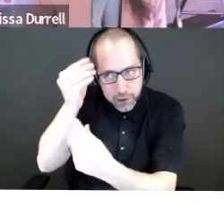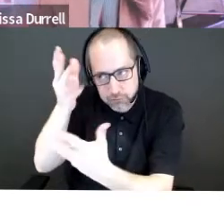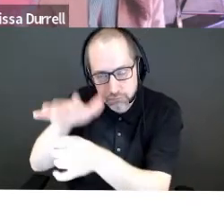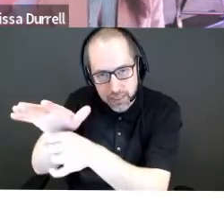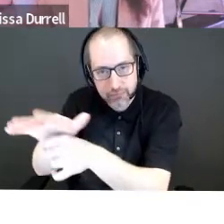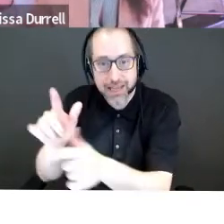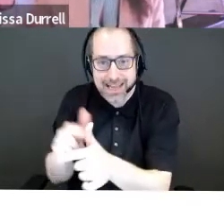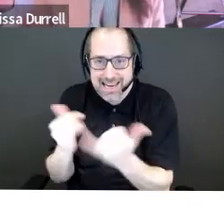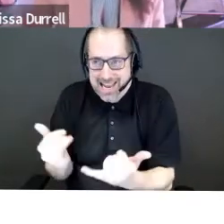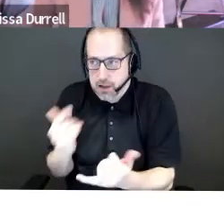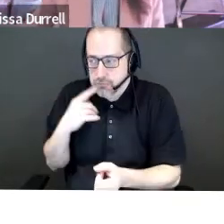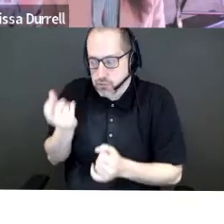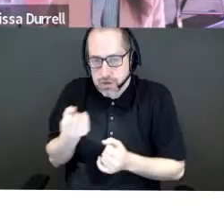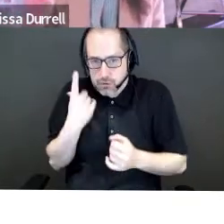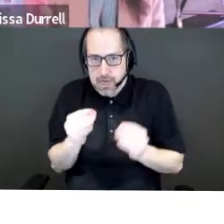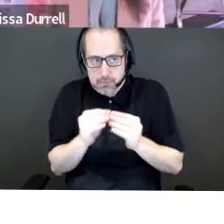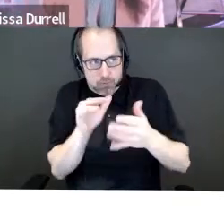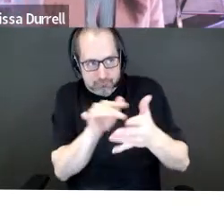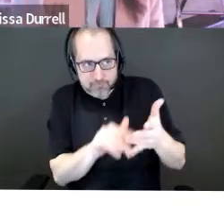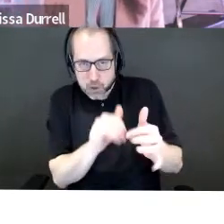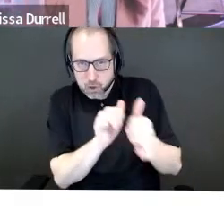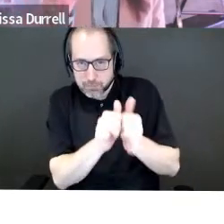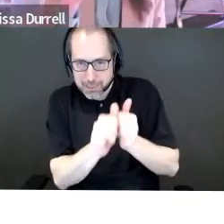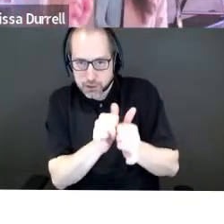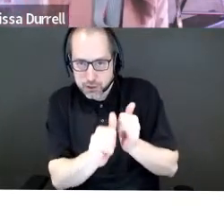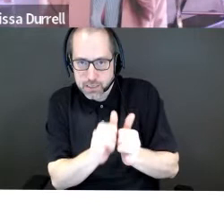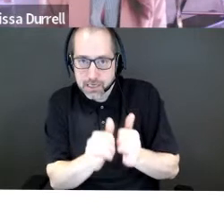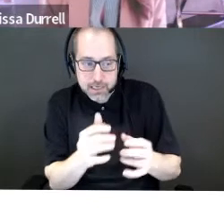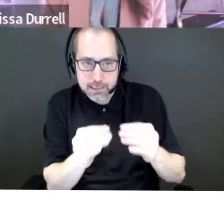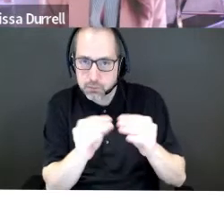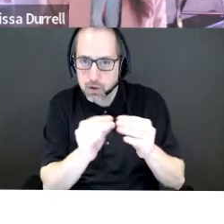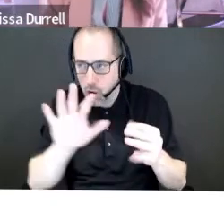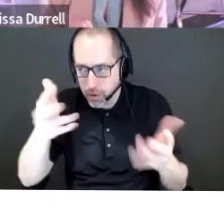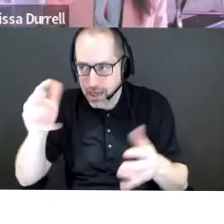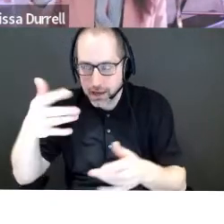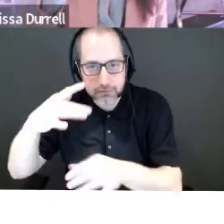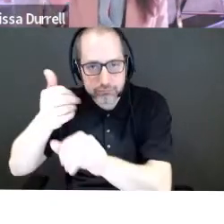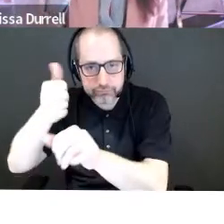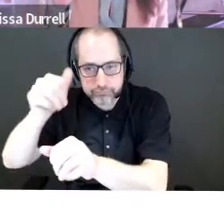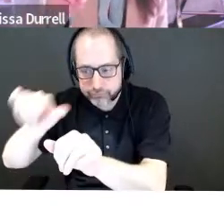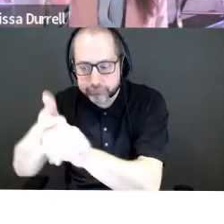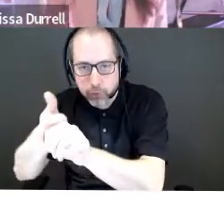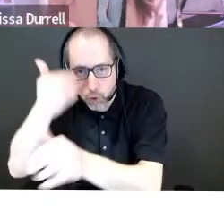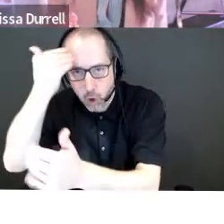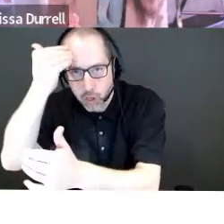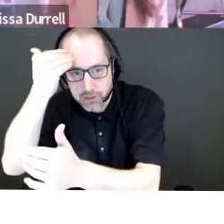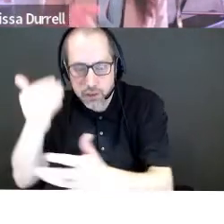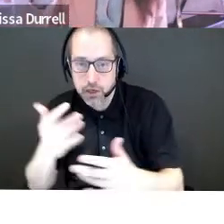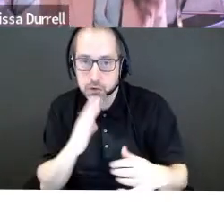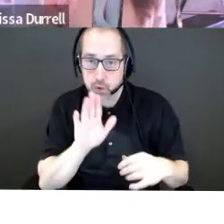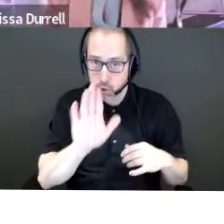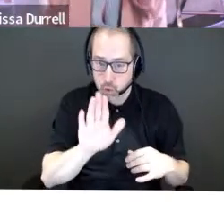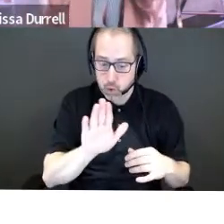uh, what our revenue stream looks like more things will make sense because a big part of your competition is how you differentiate